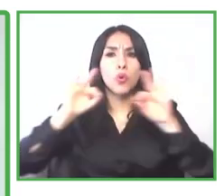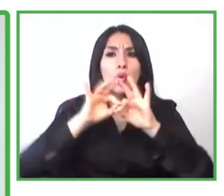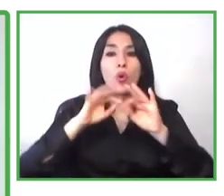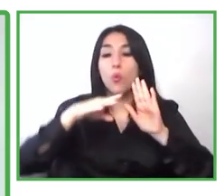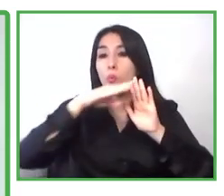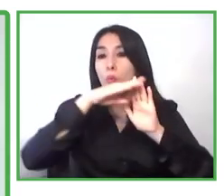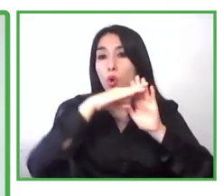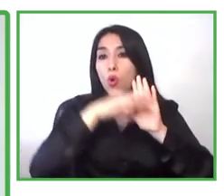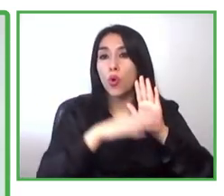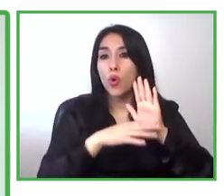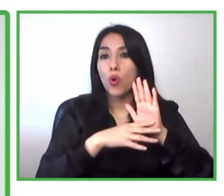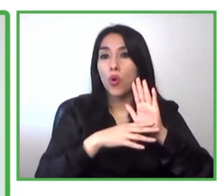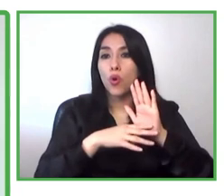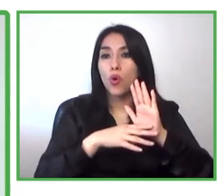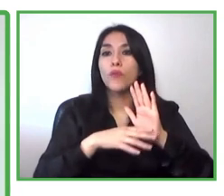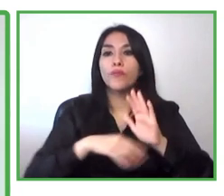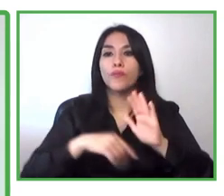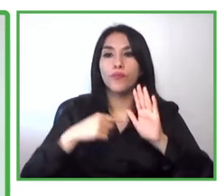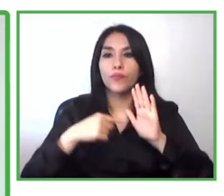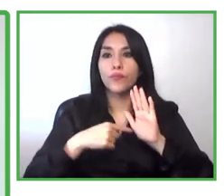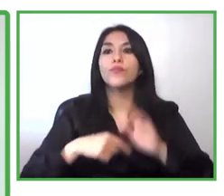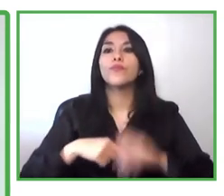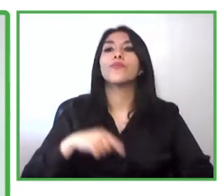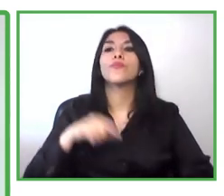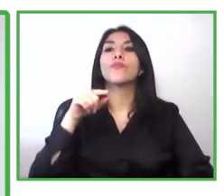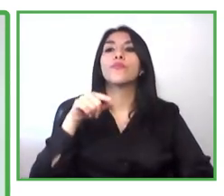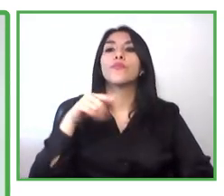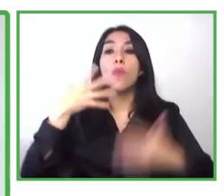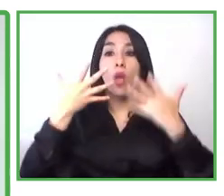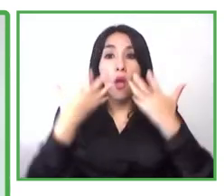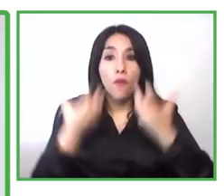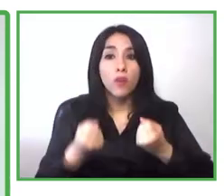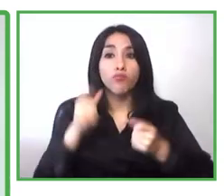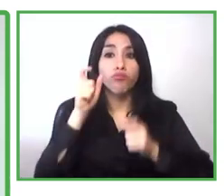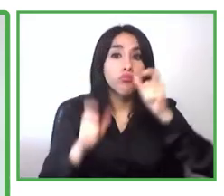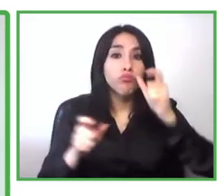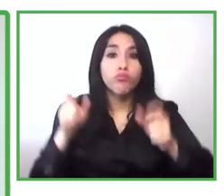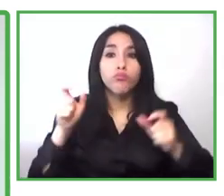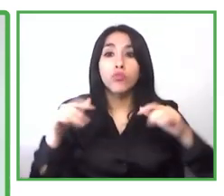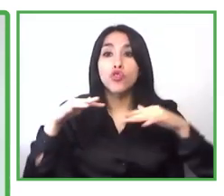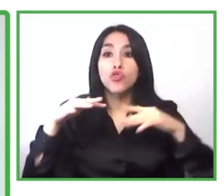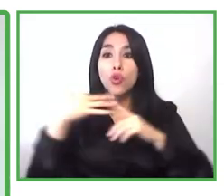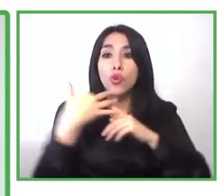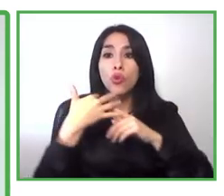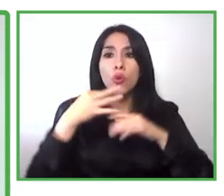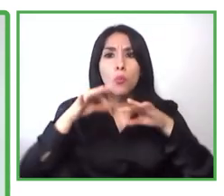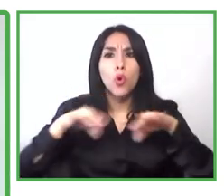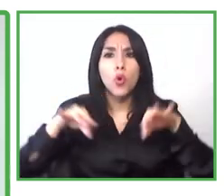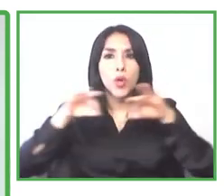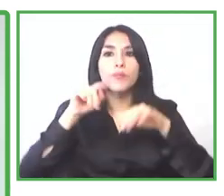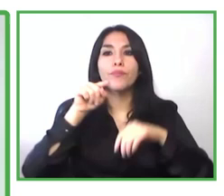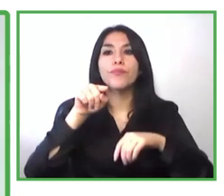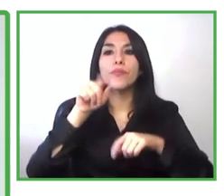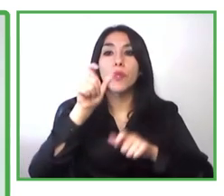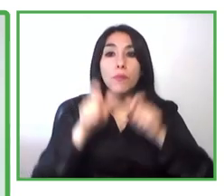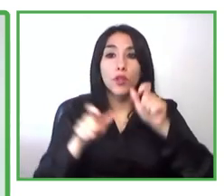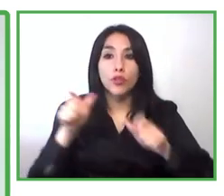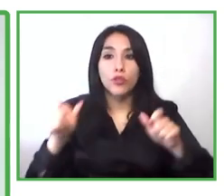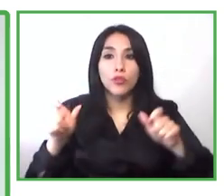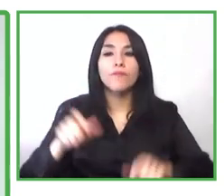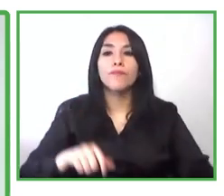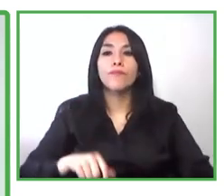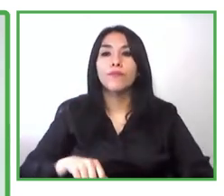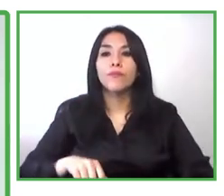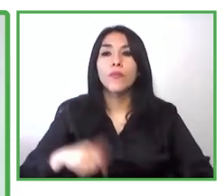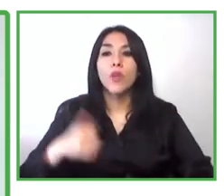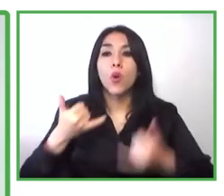If it is, we are having already the first examples of the apprenticeship in the populations. And it is